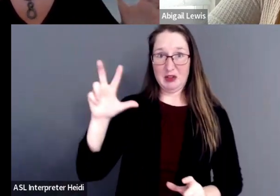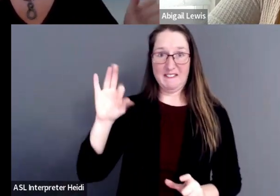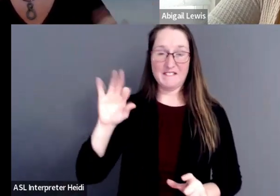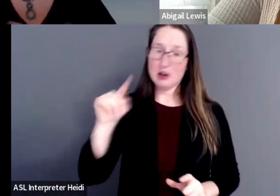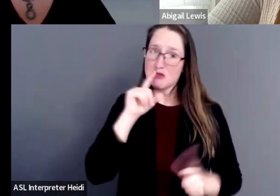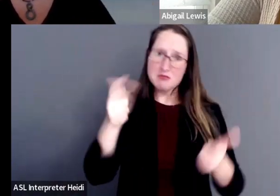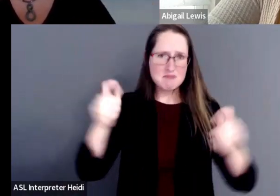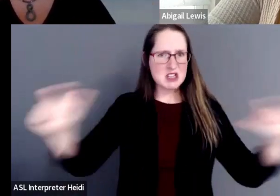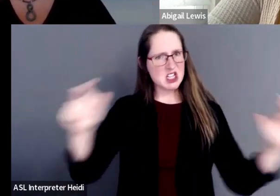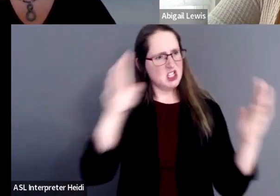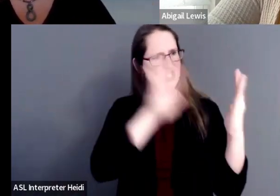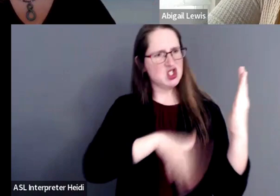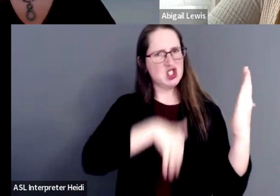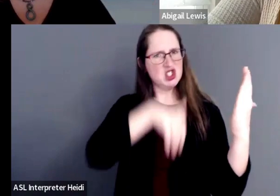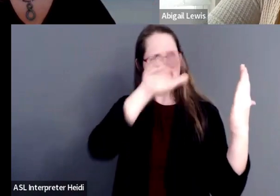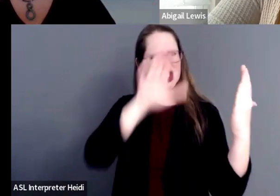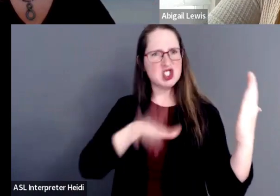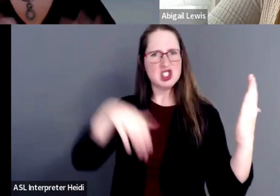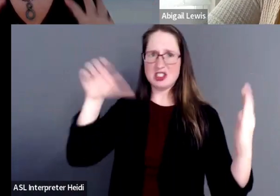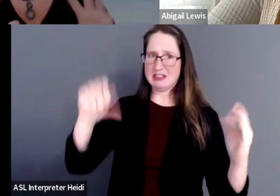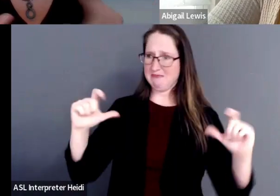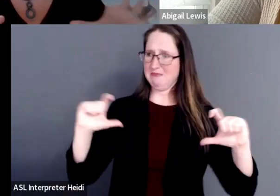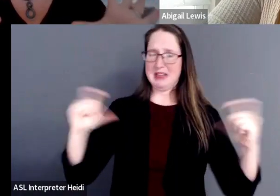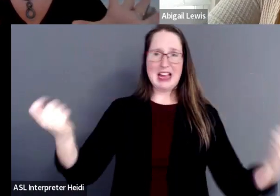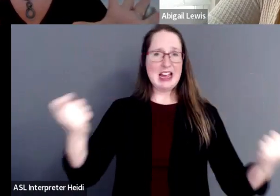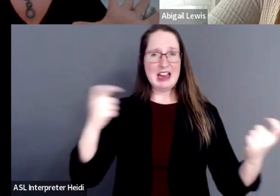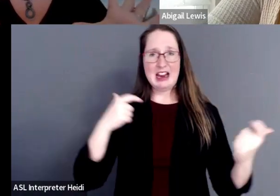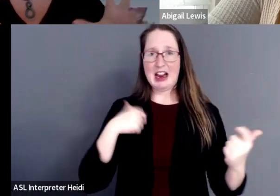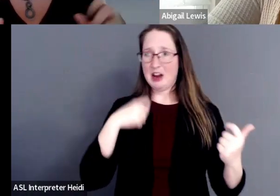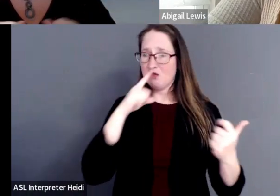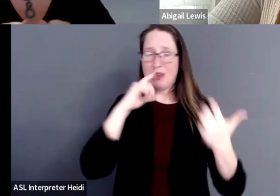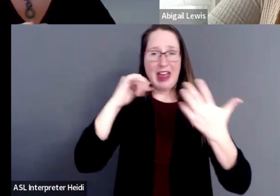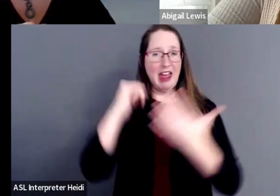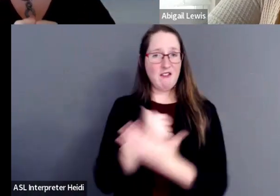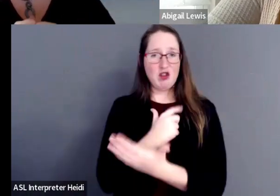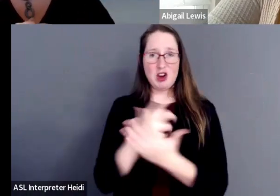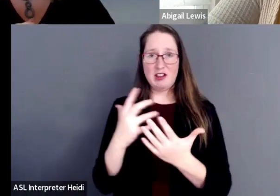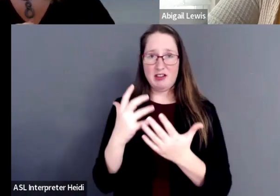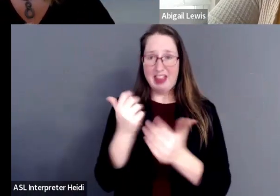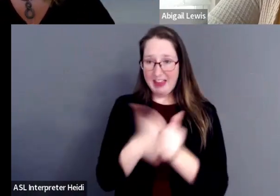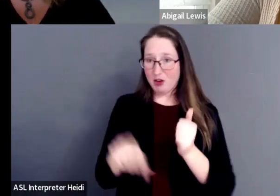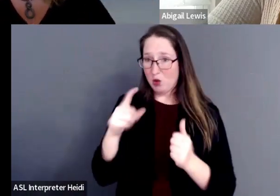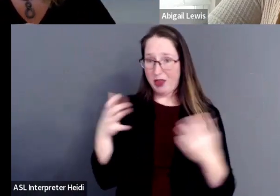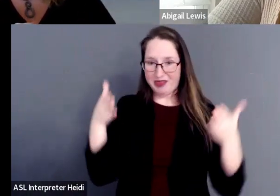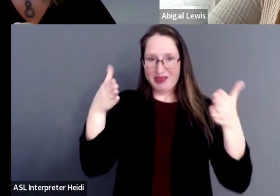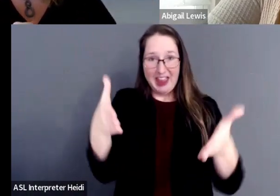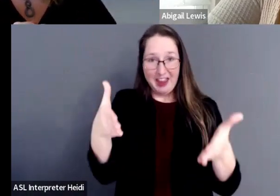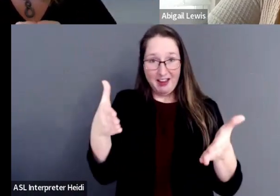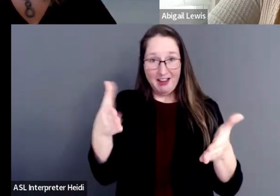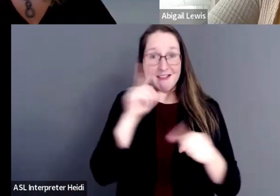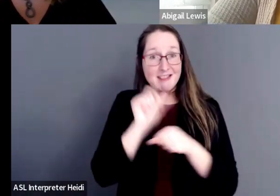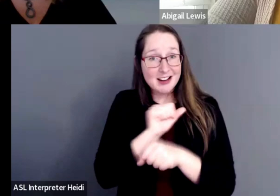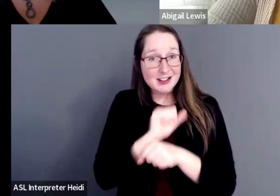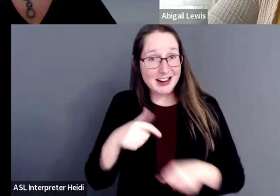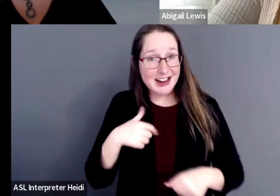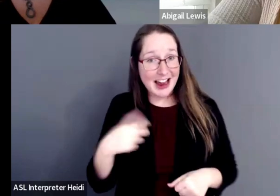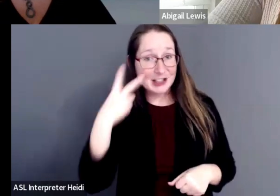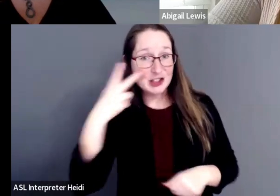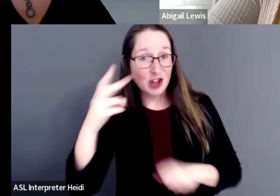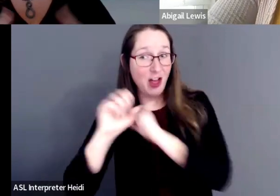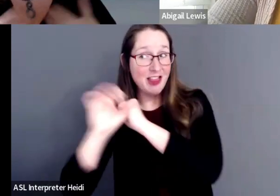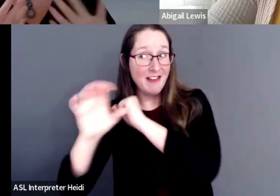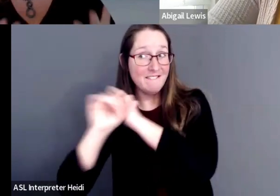painting. And I just put everybody in there. And when I saw the flyer